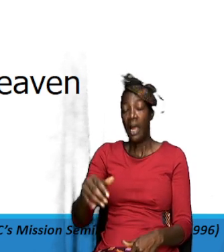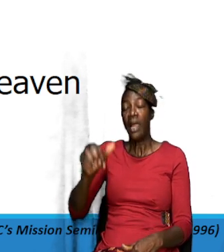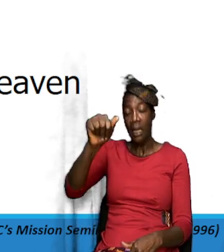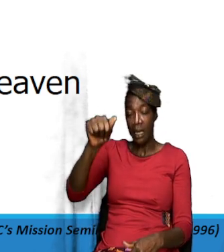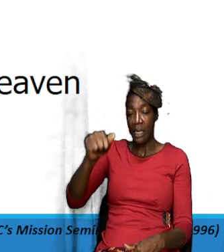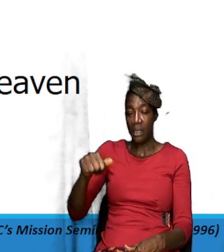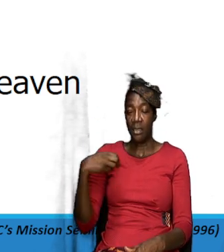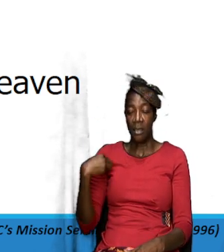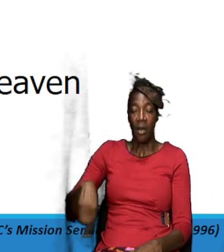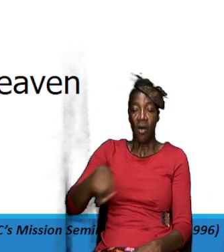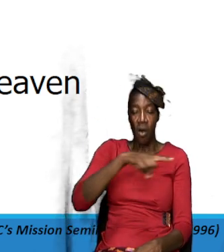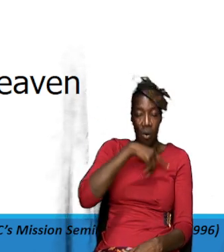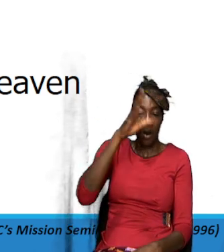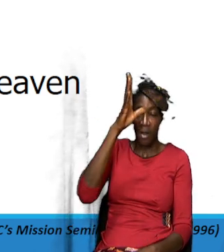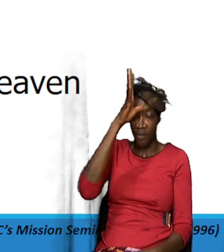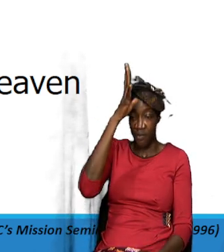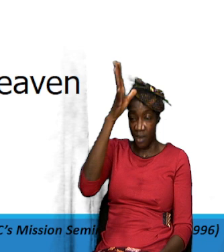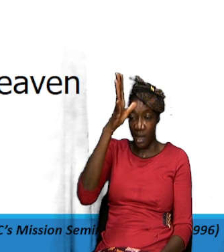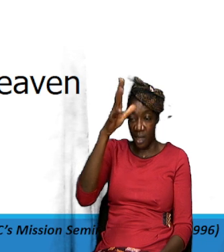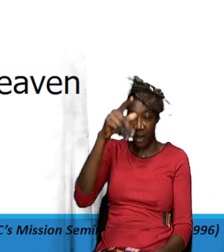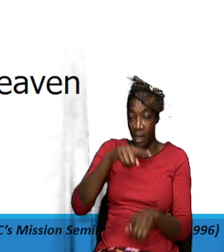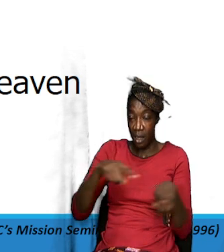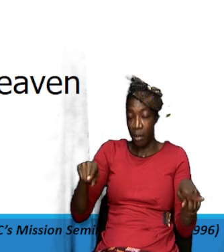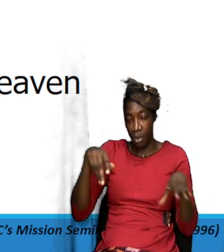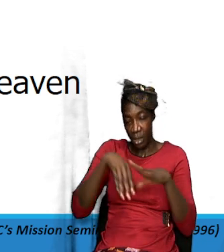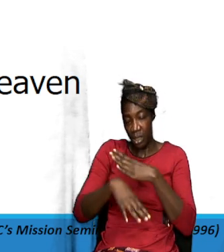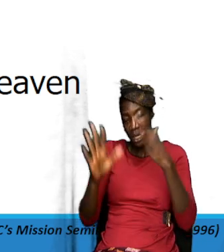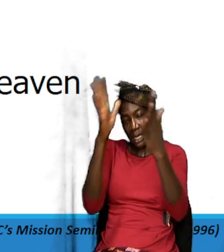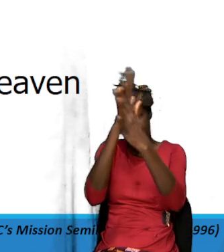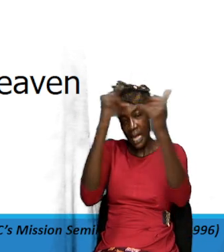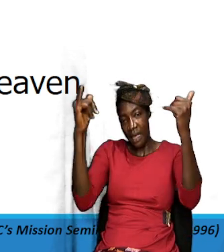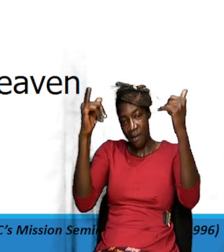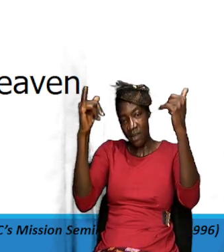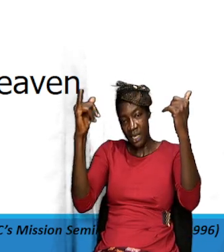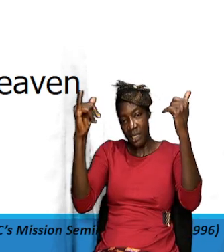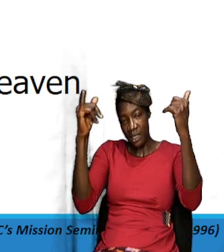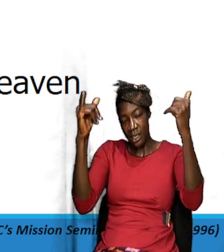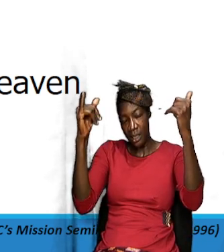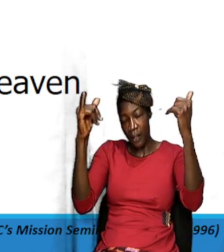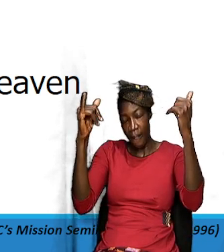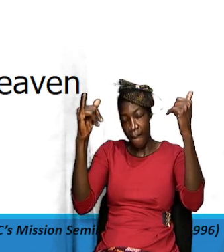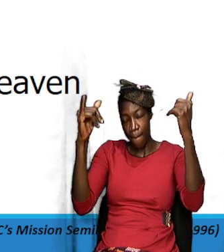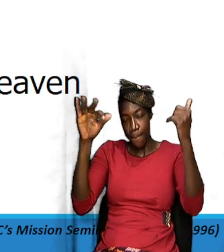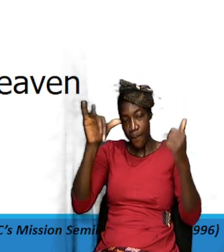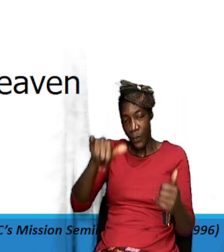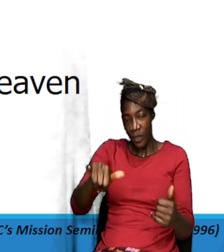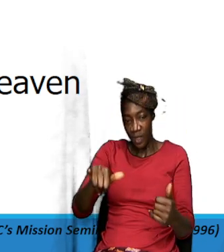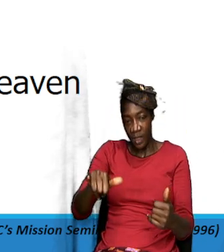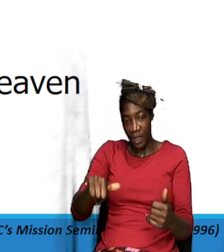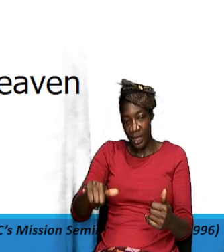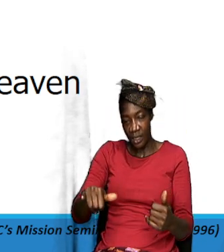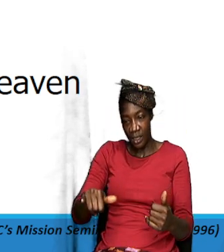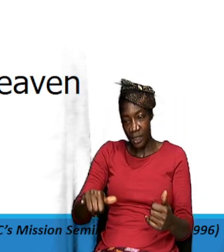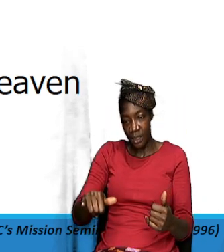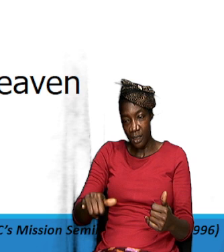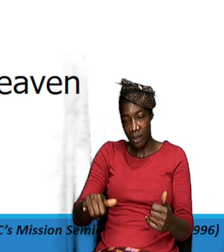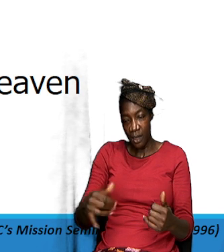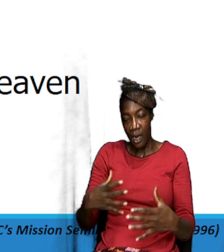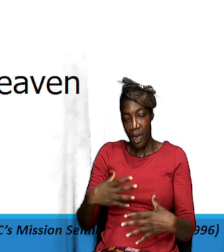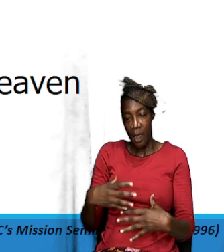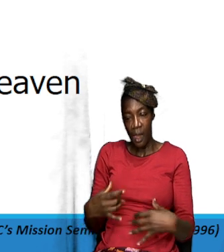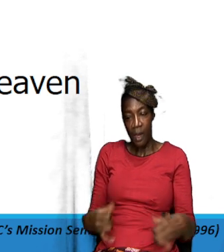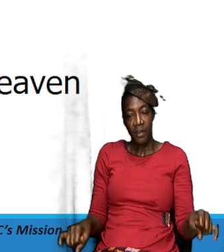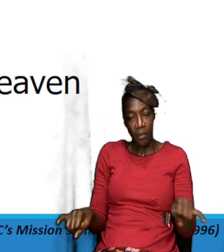but he is in heaven you know and so that is the address it is important